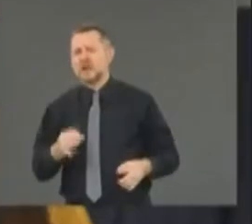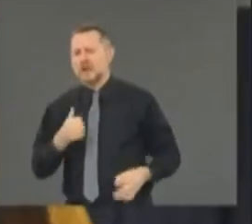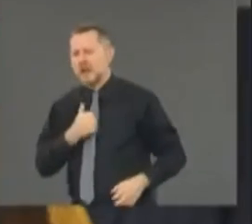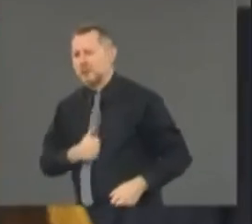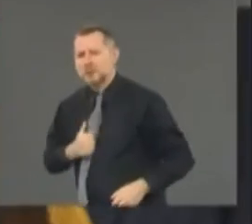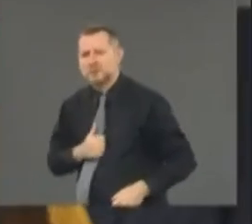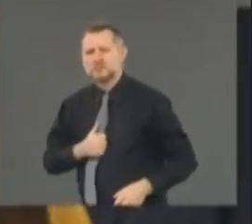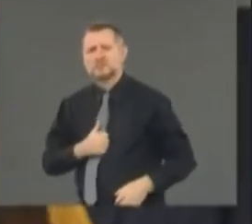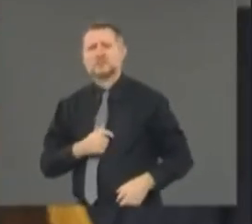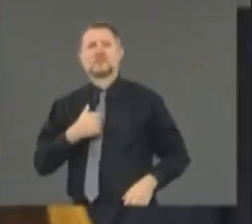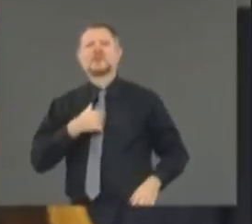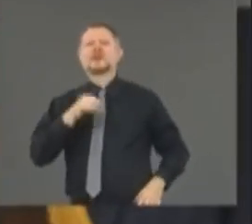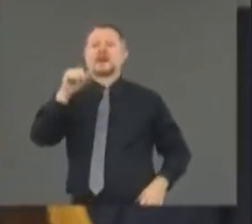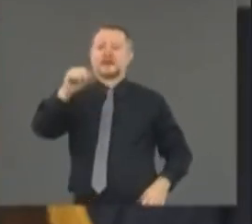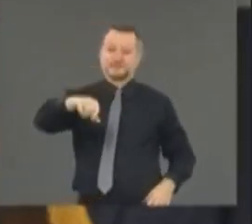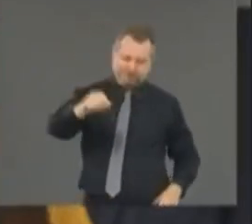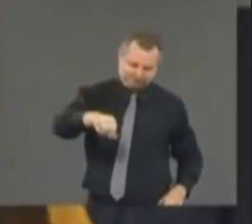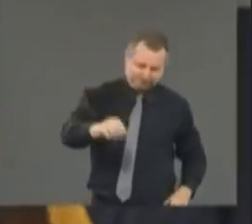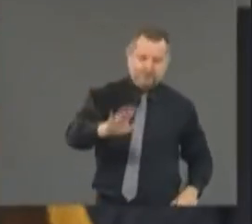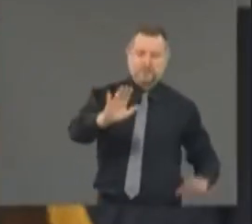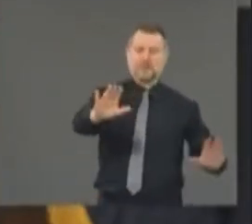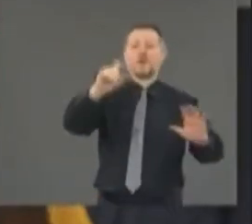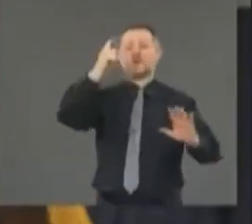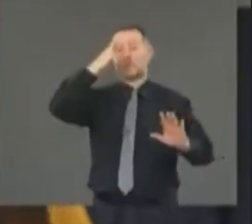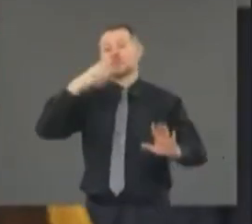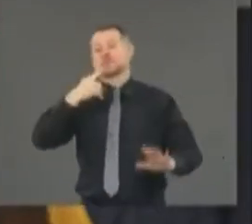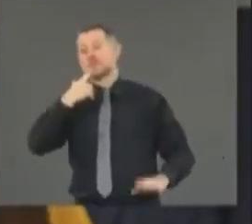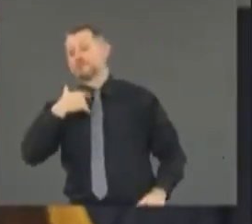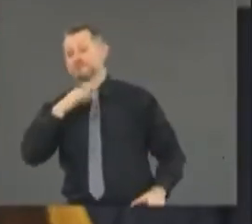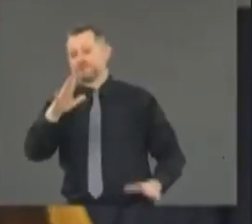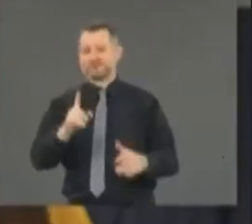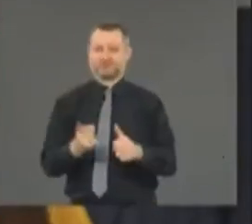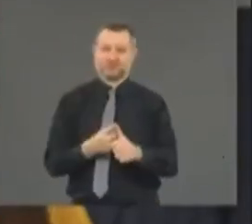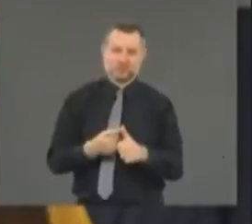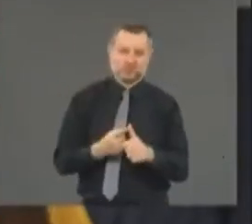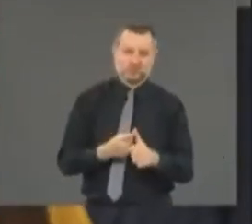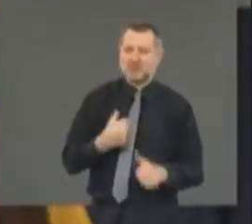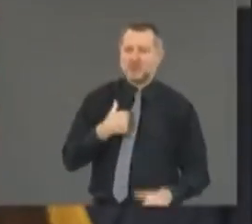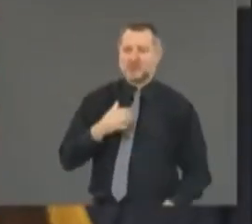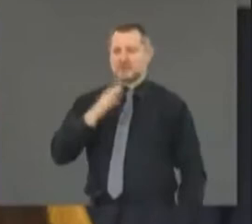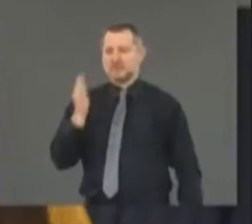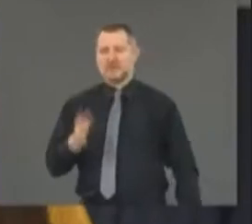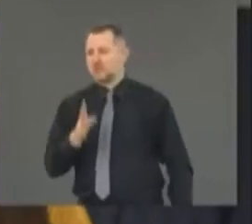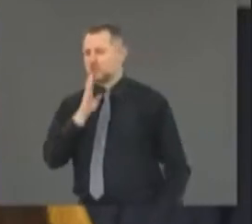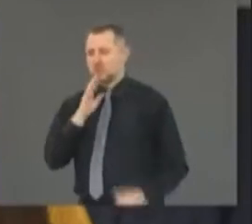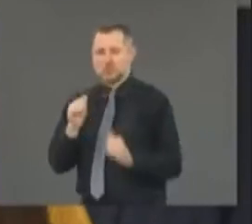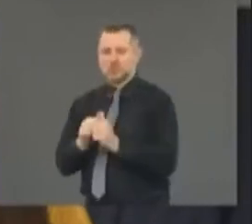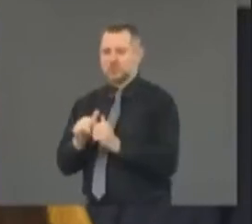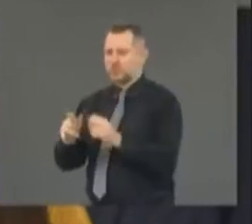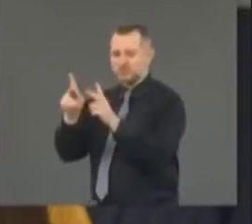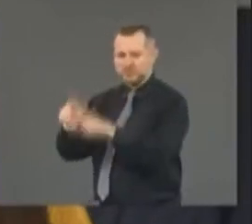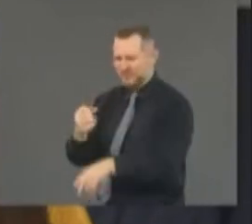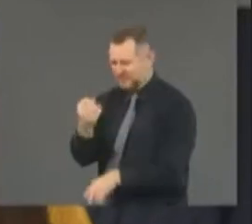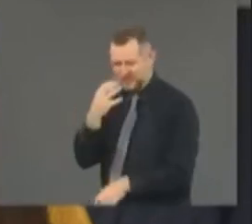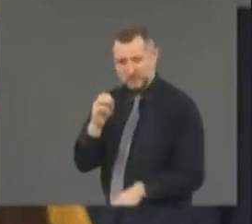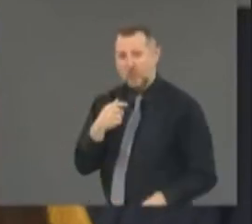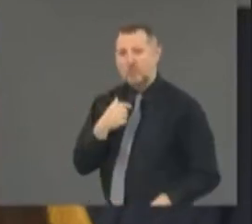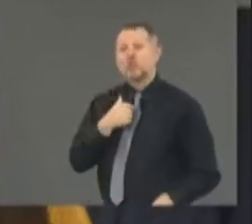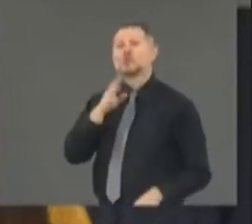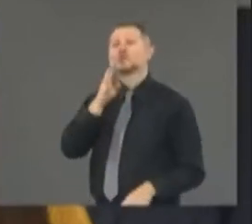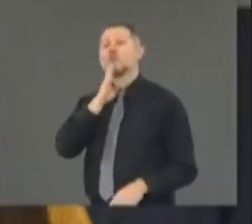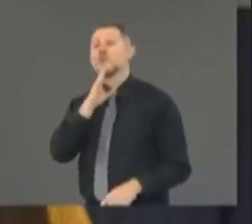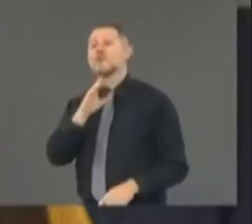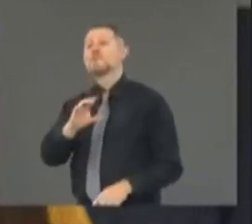make it very simple. Uh, first, I never spoke to whatever that person's name is. I spoke to the police commissioner,